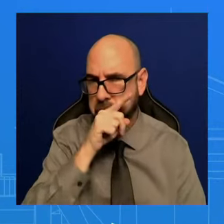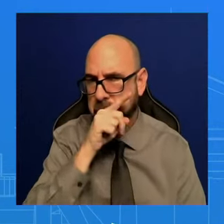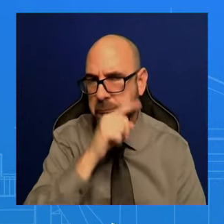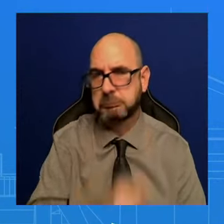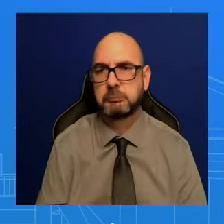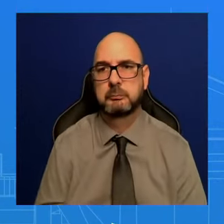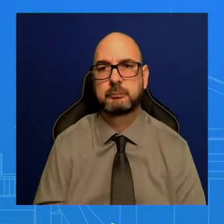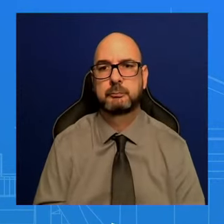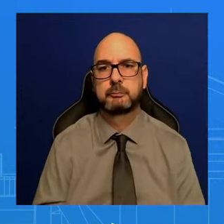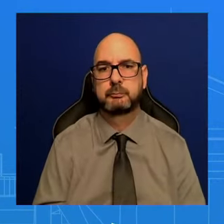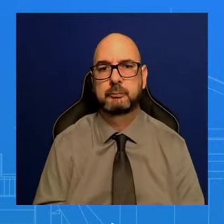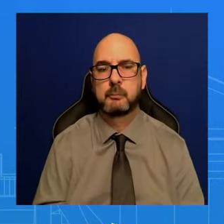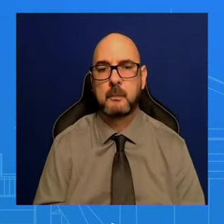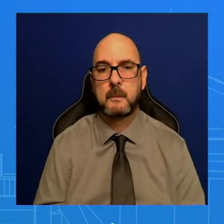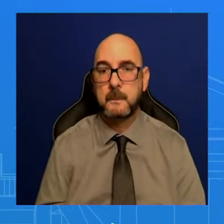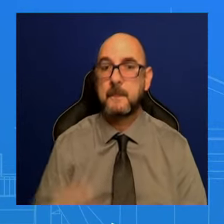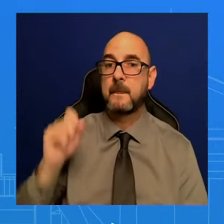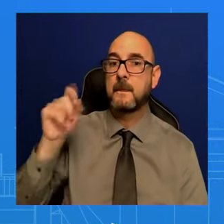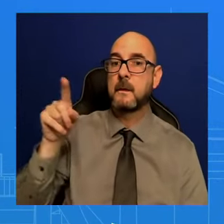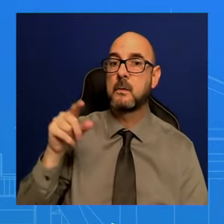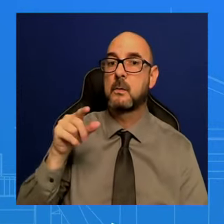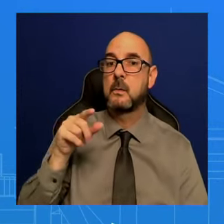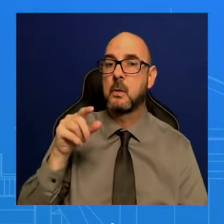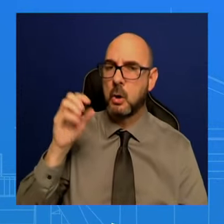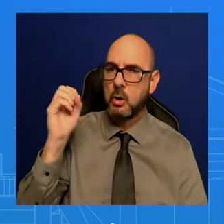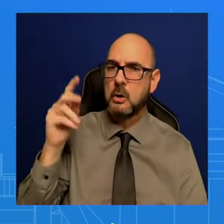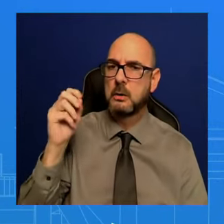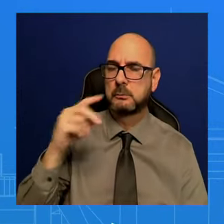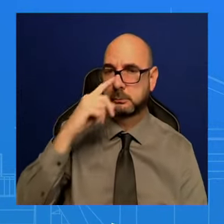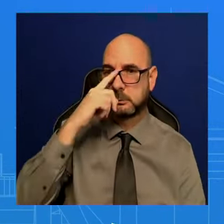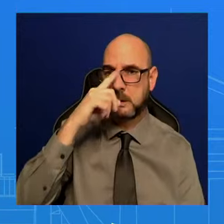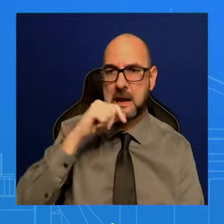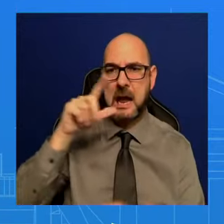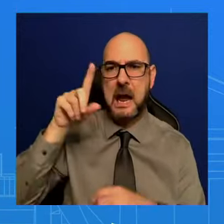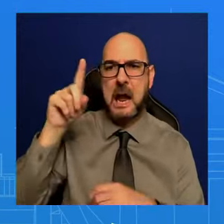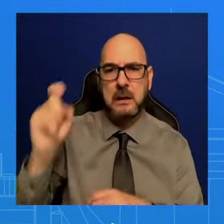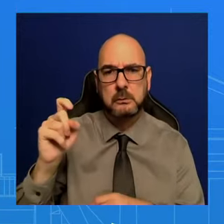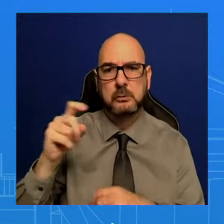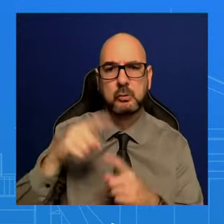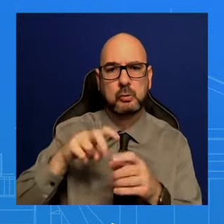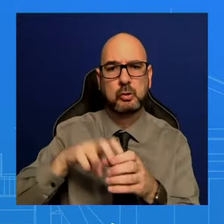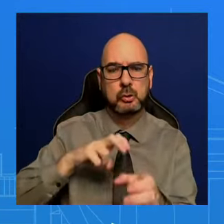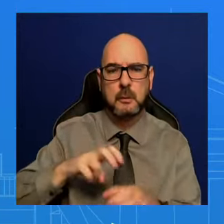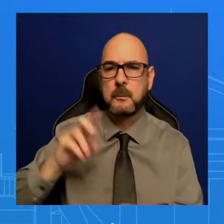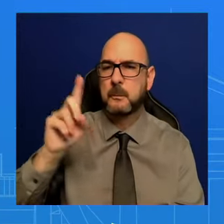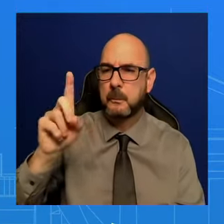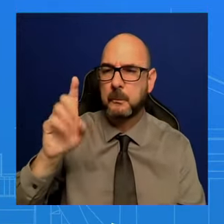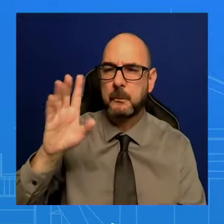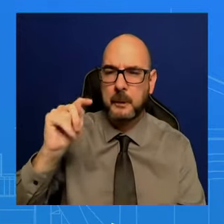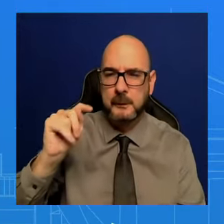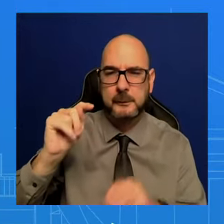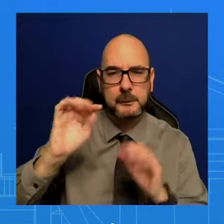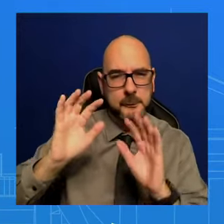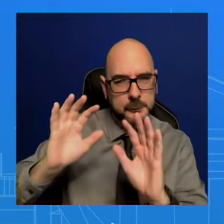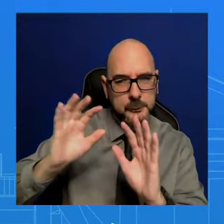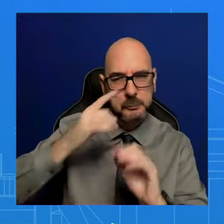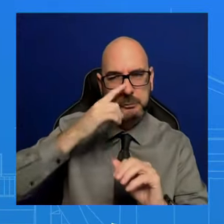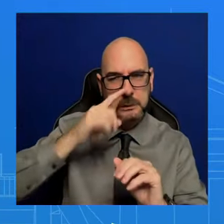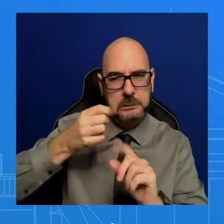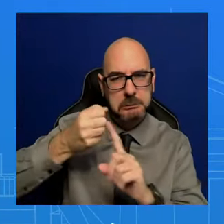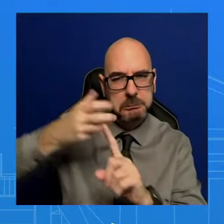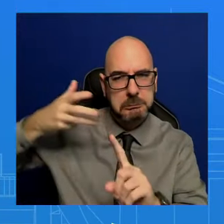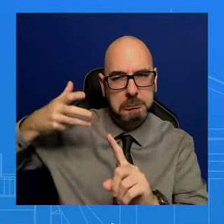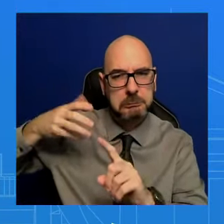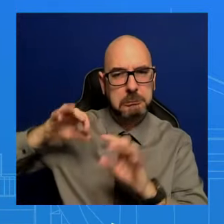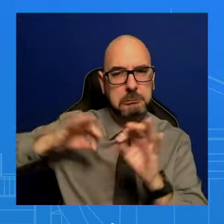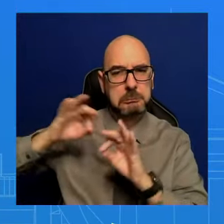Even, even though you're not directly calling on him to resign, can you just discuss the timing of why you're encouraging of this